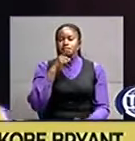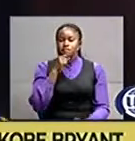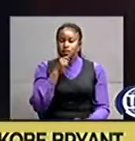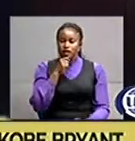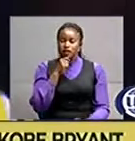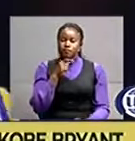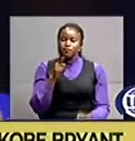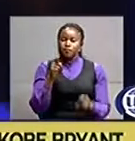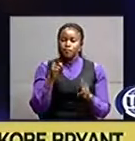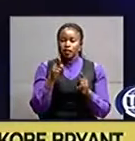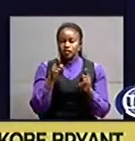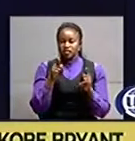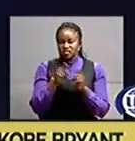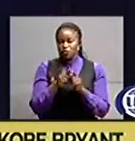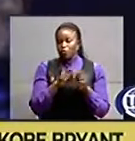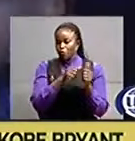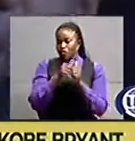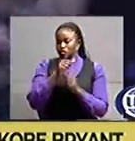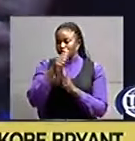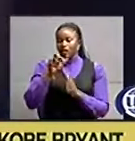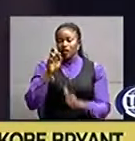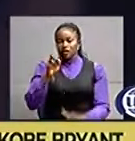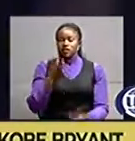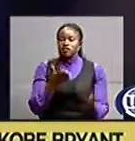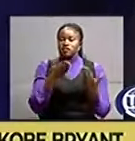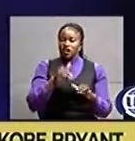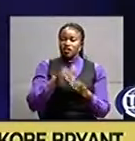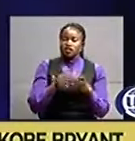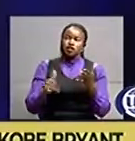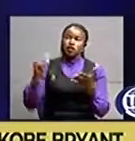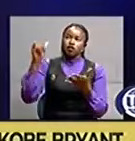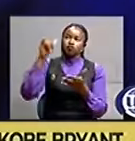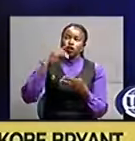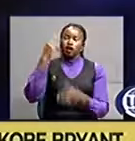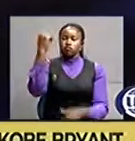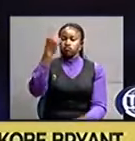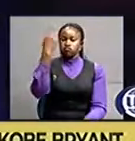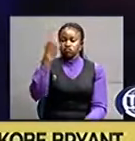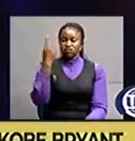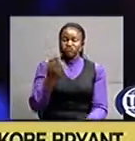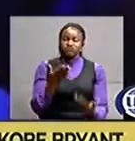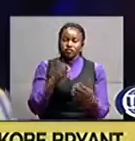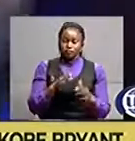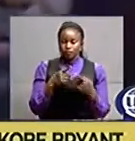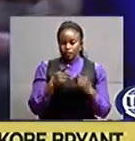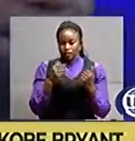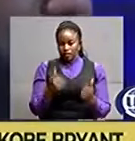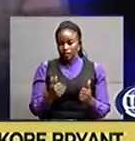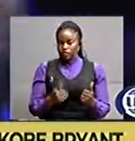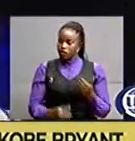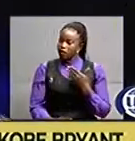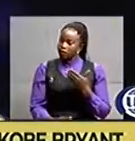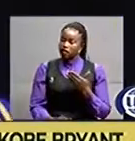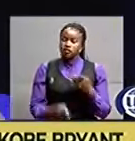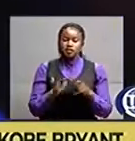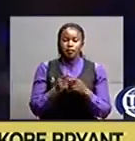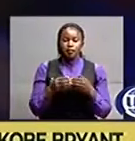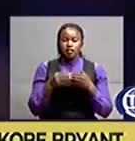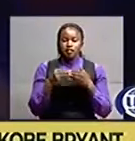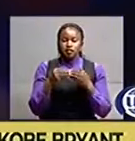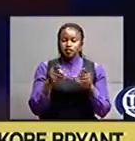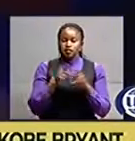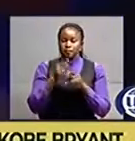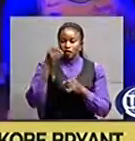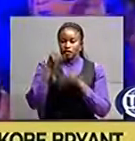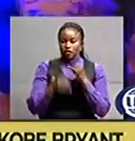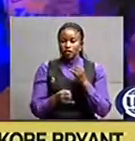eight others died in a helicopter accident when action started visiting portland trailblazers led almost through climaxing